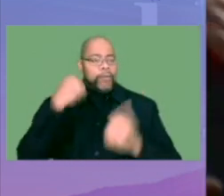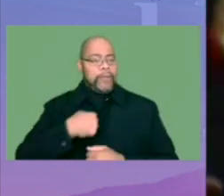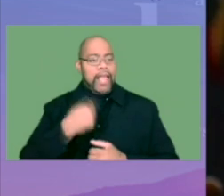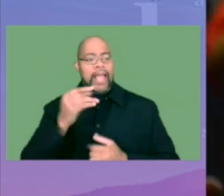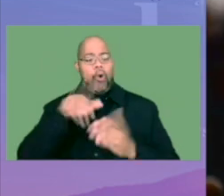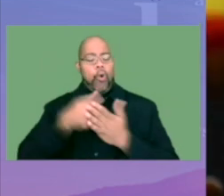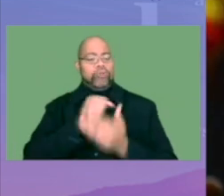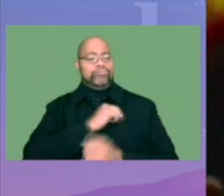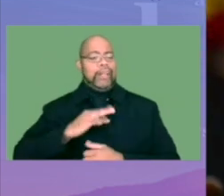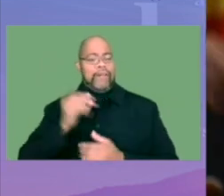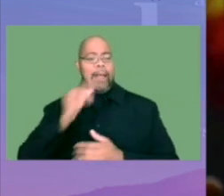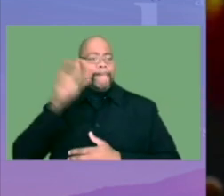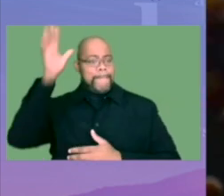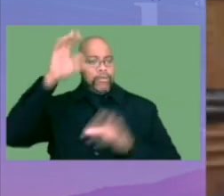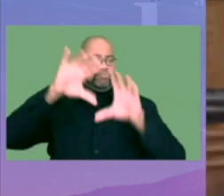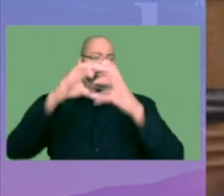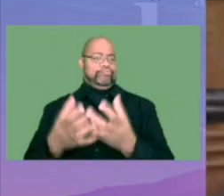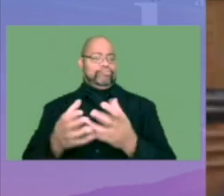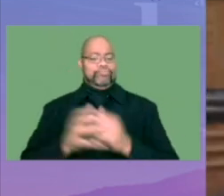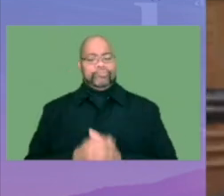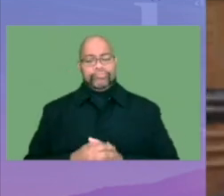for our entire faculty and parent body.